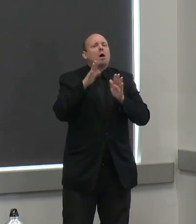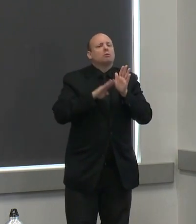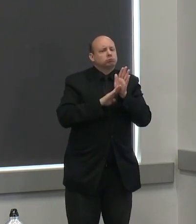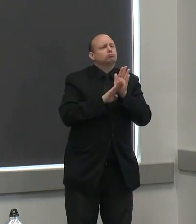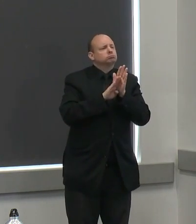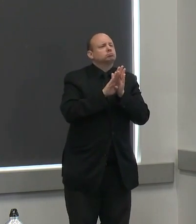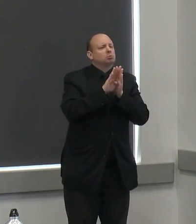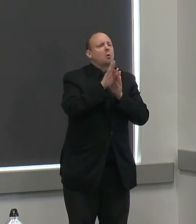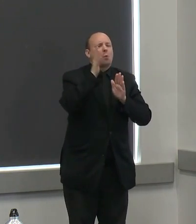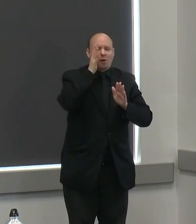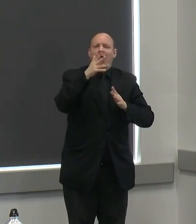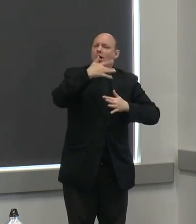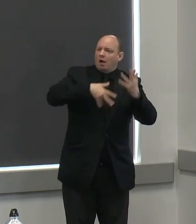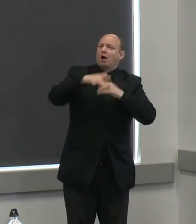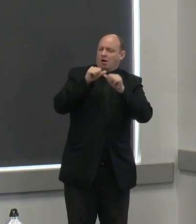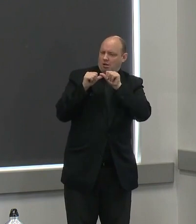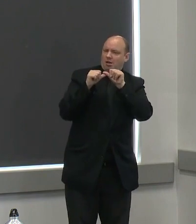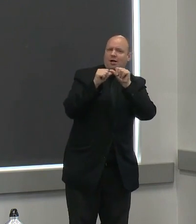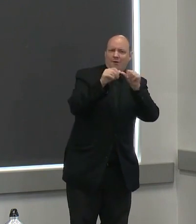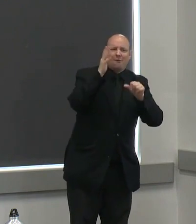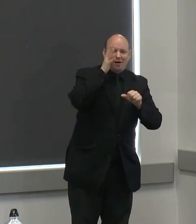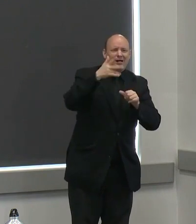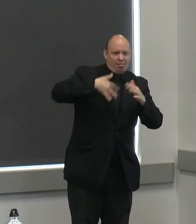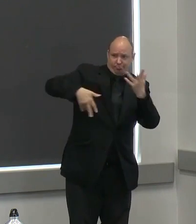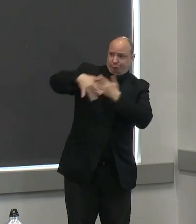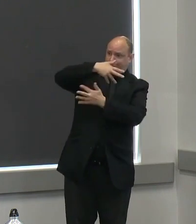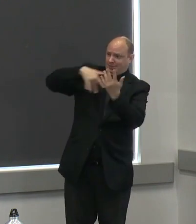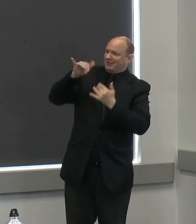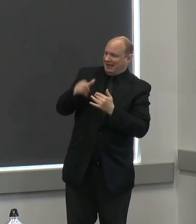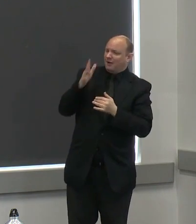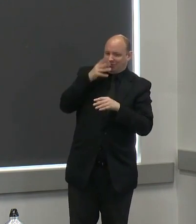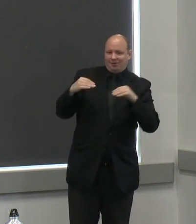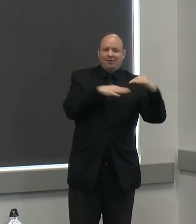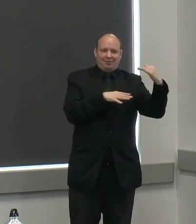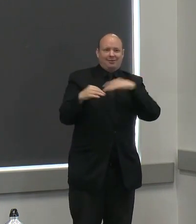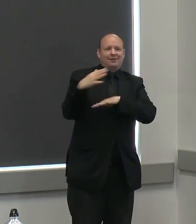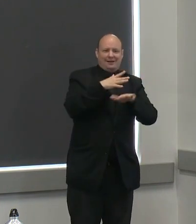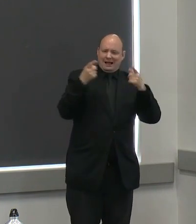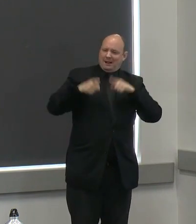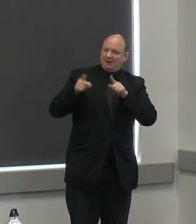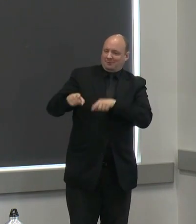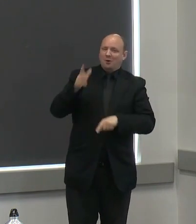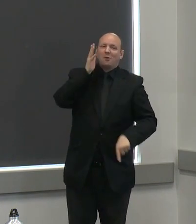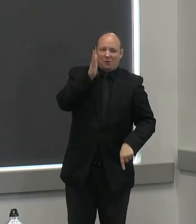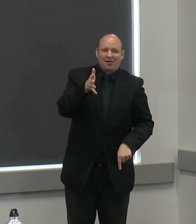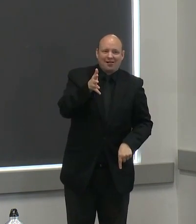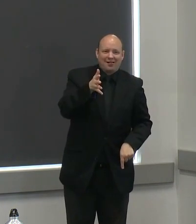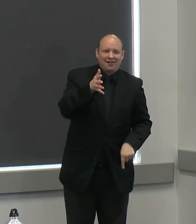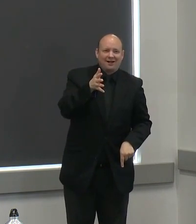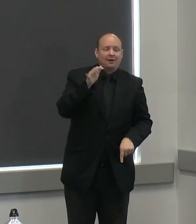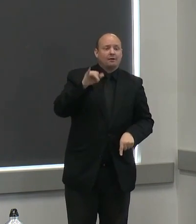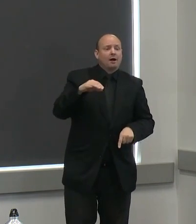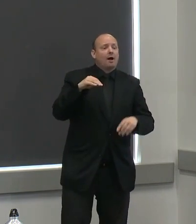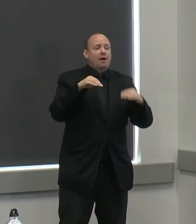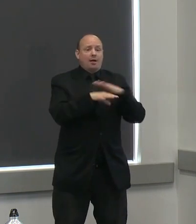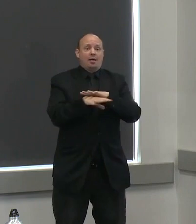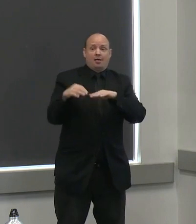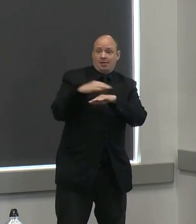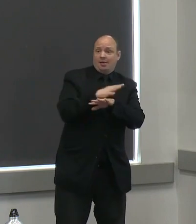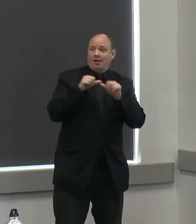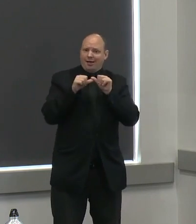and with that contact comes infections and with those infections are the possibility for serious infections that require